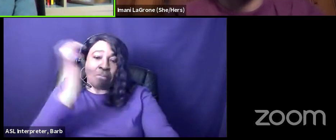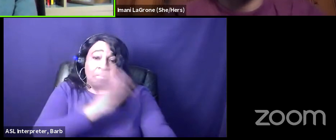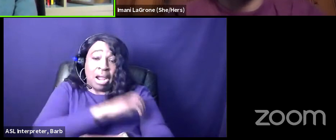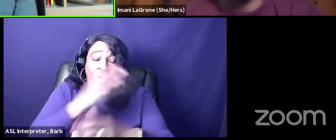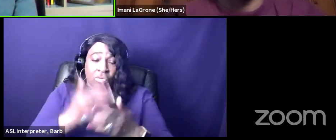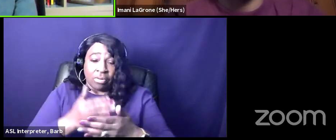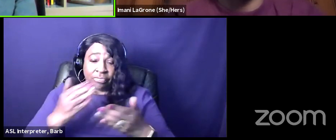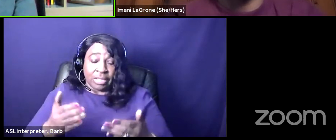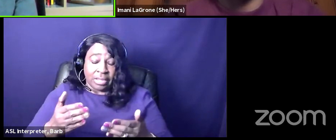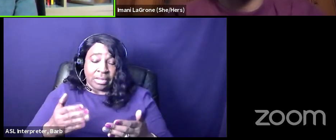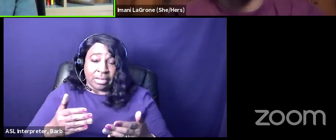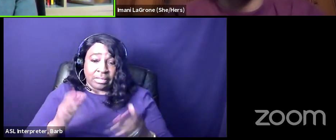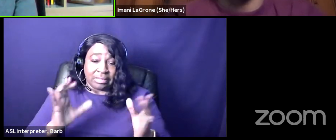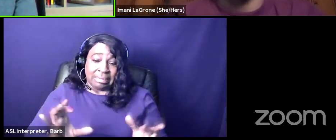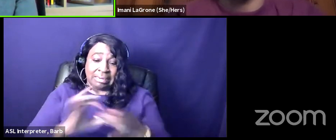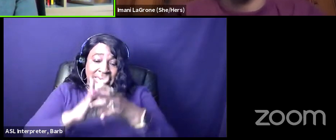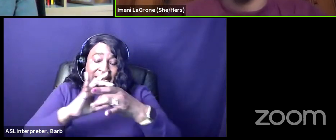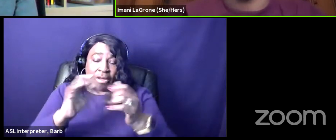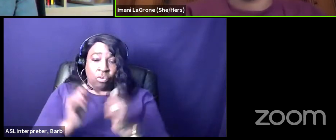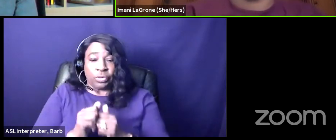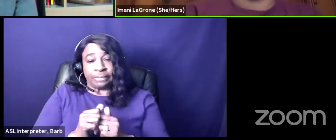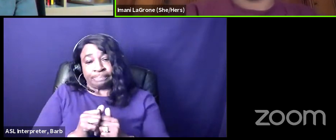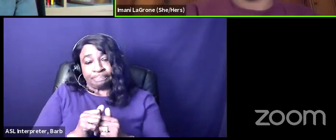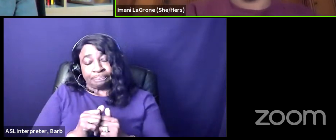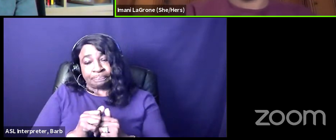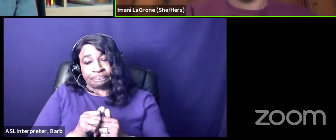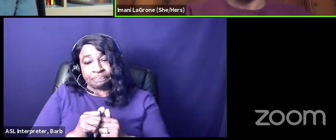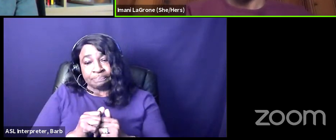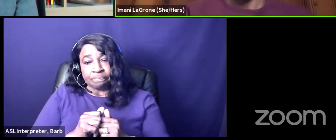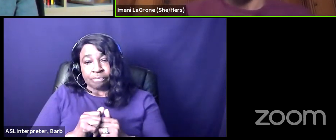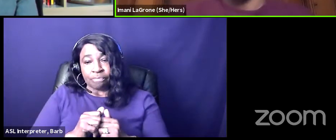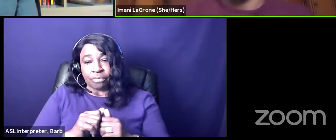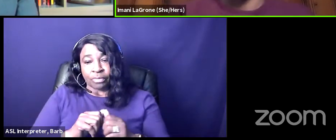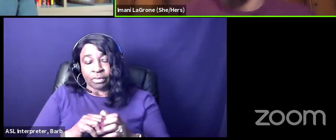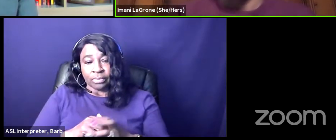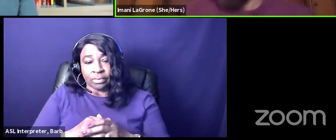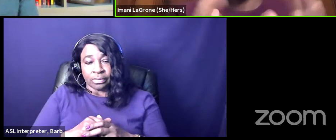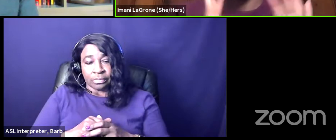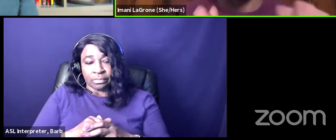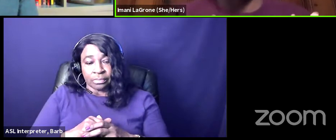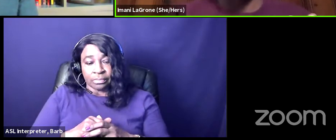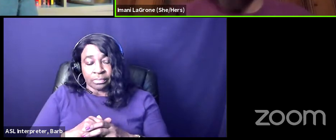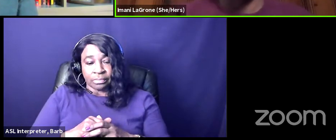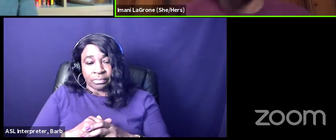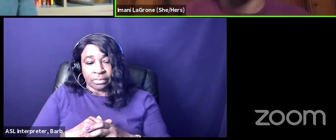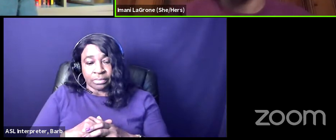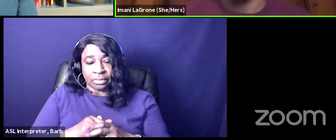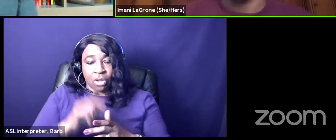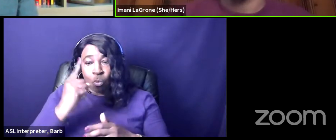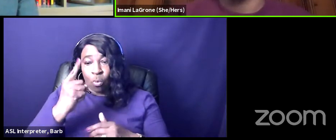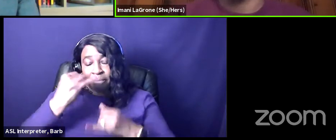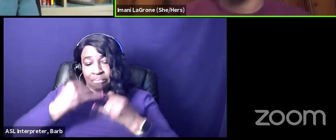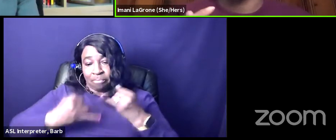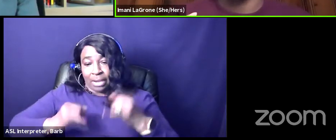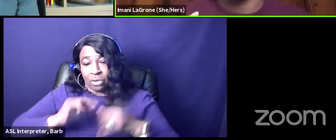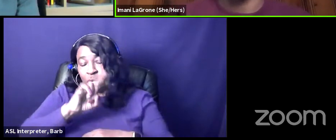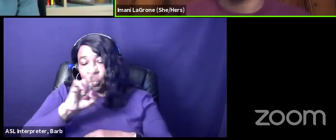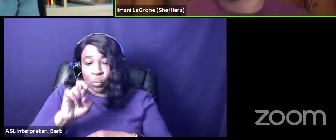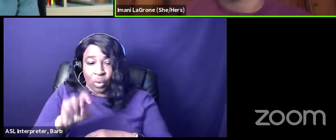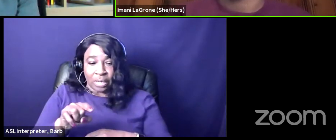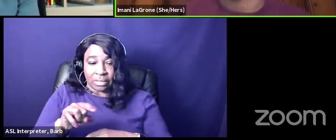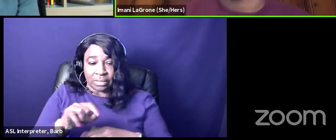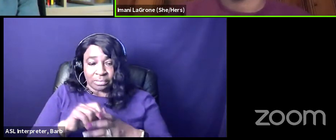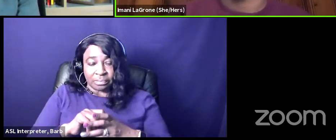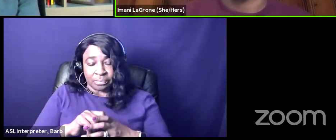think it's it's necessary yes definitely thank you all right we have one final question this is more of